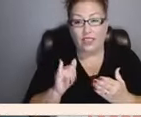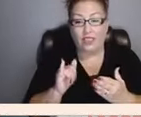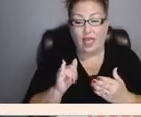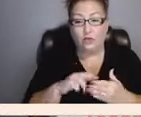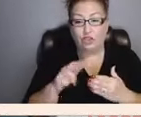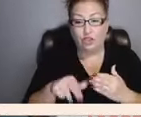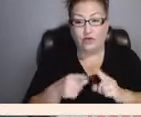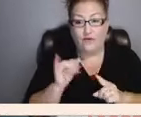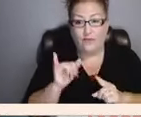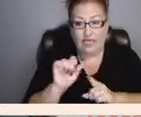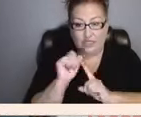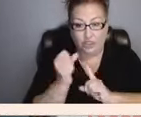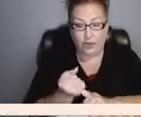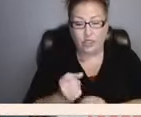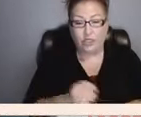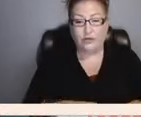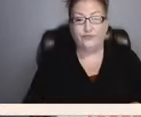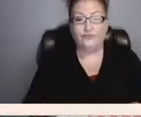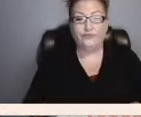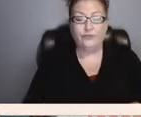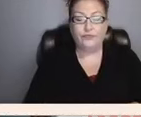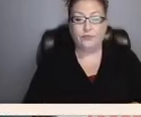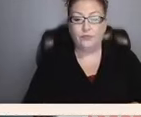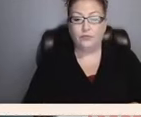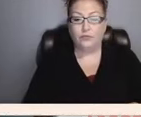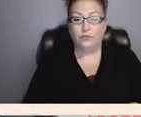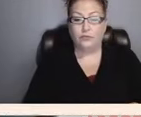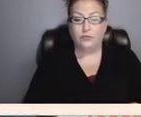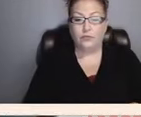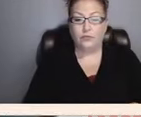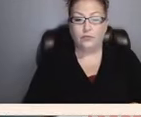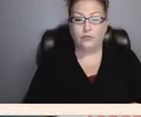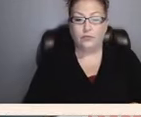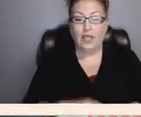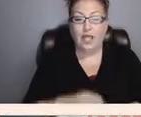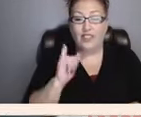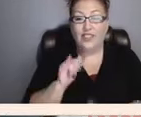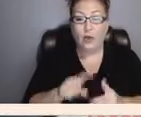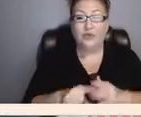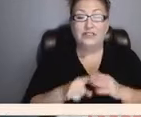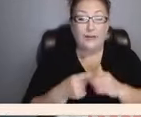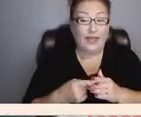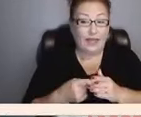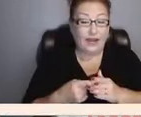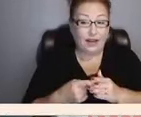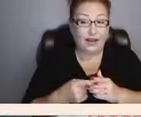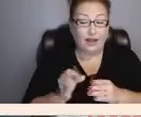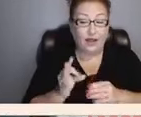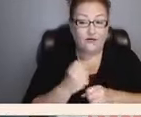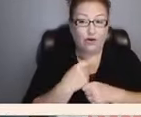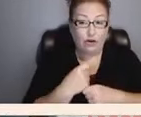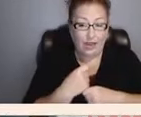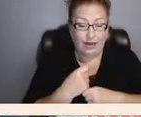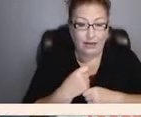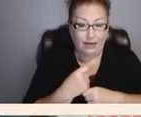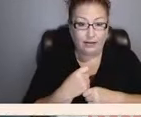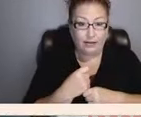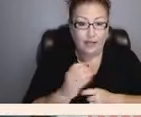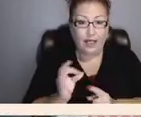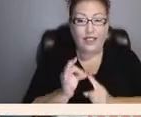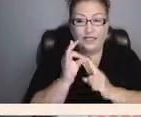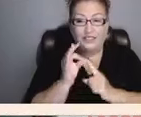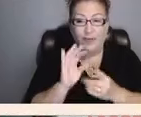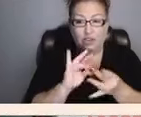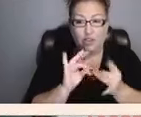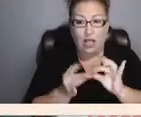is this was the beginning of creating the special olympics in